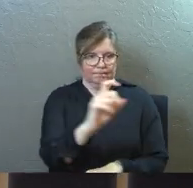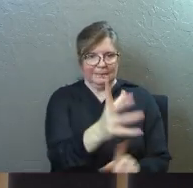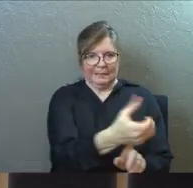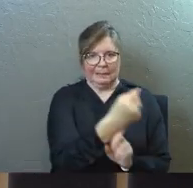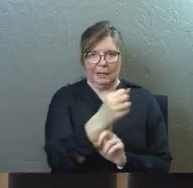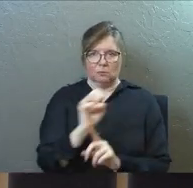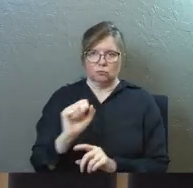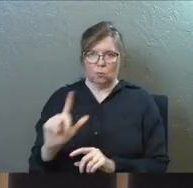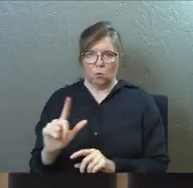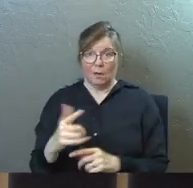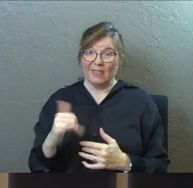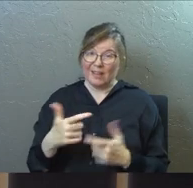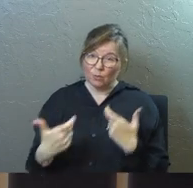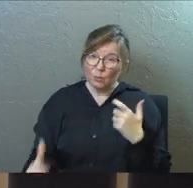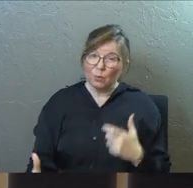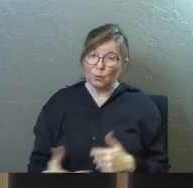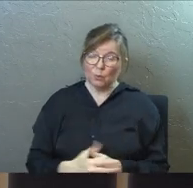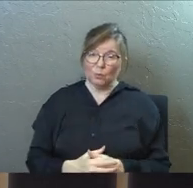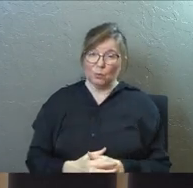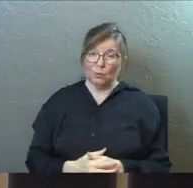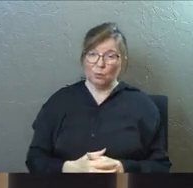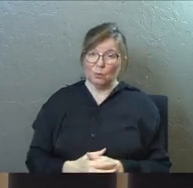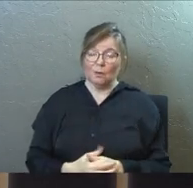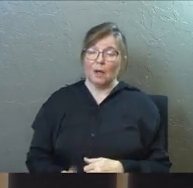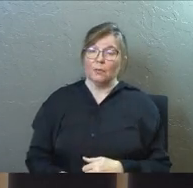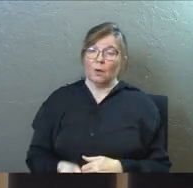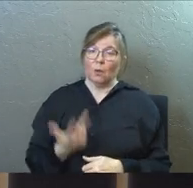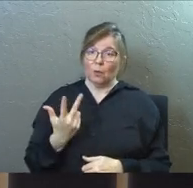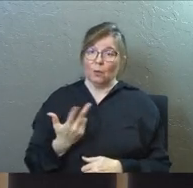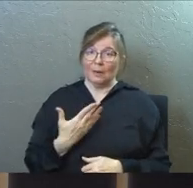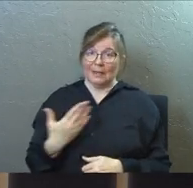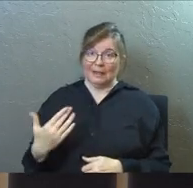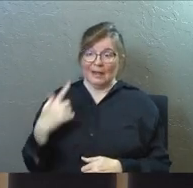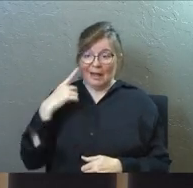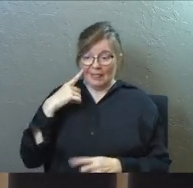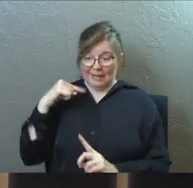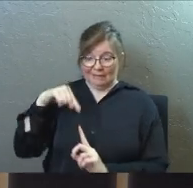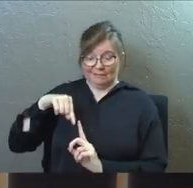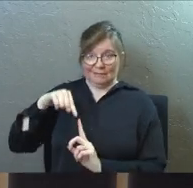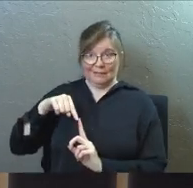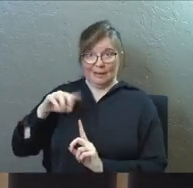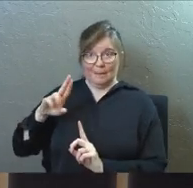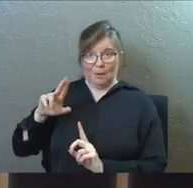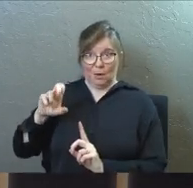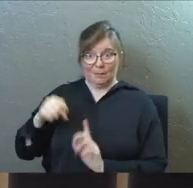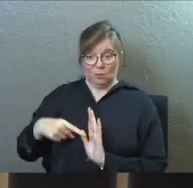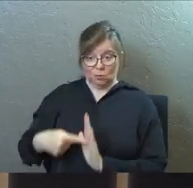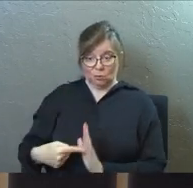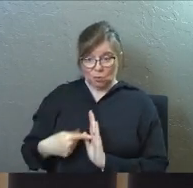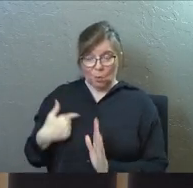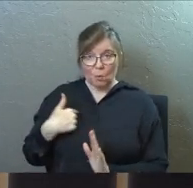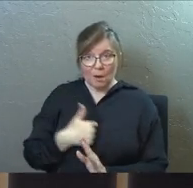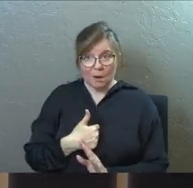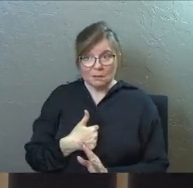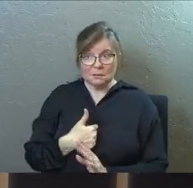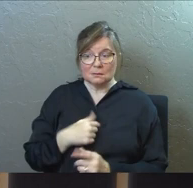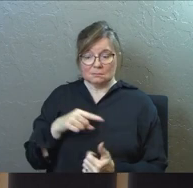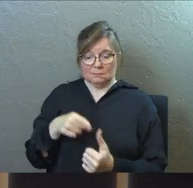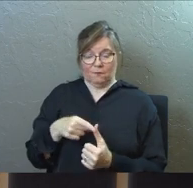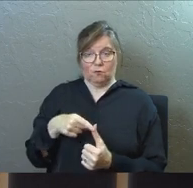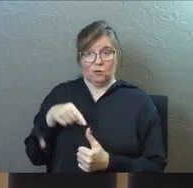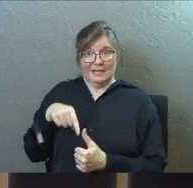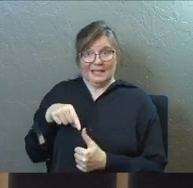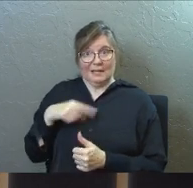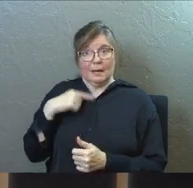because there's three things that I believe Barnabas shows us in his action there, first off, Barnabas believed